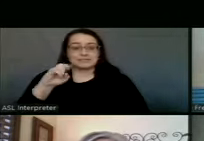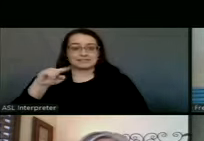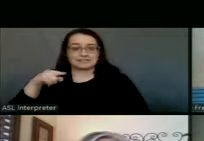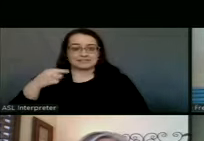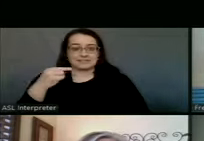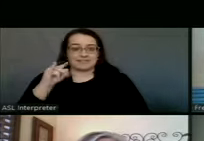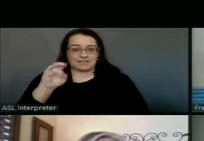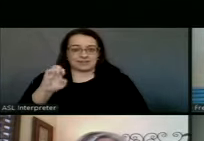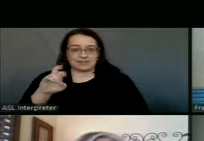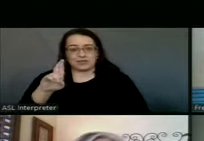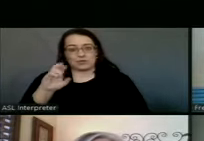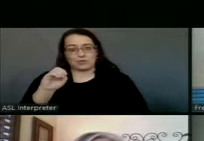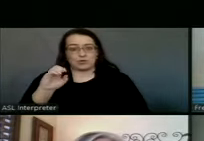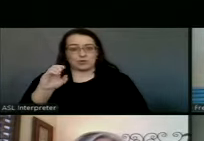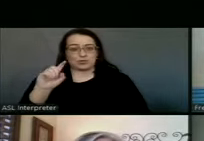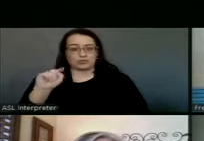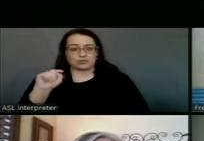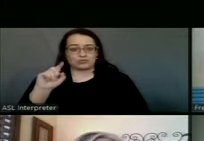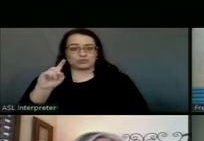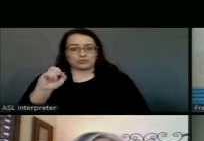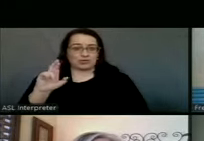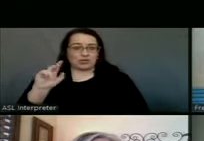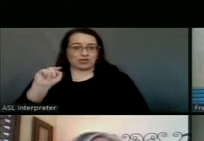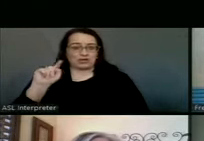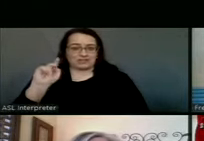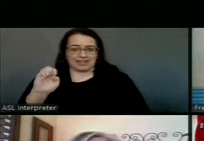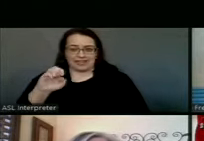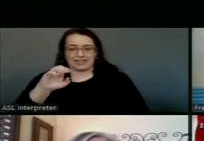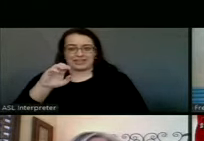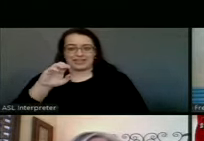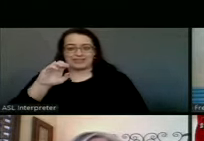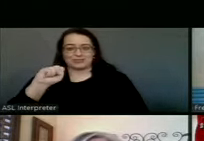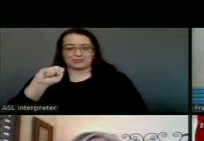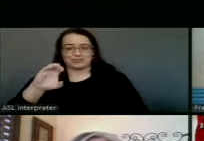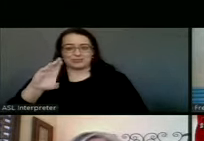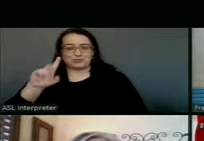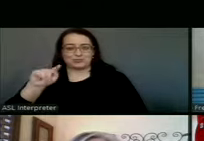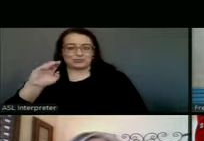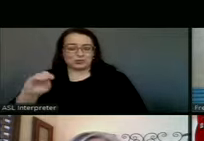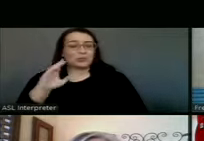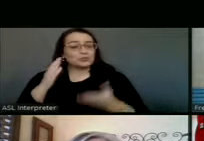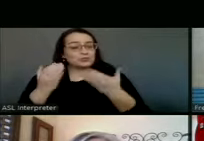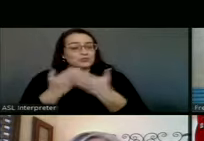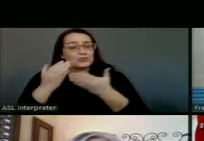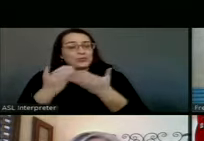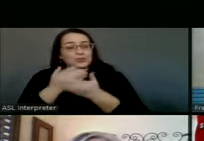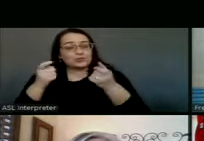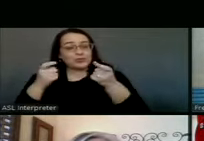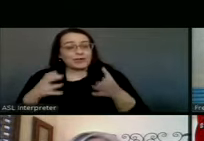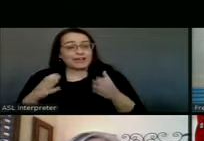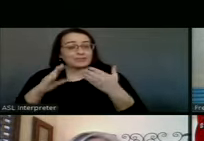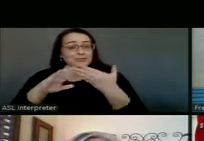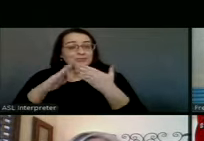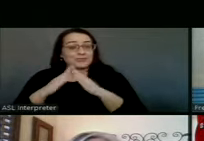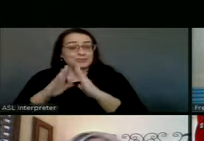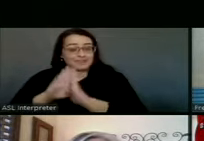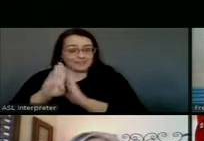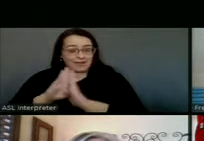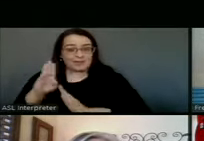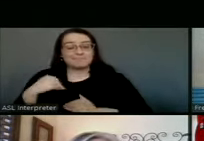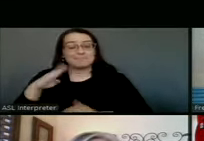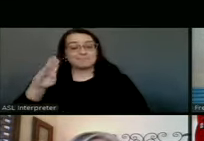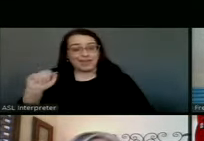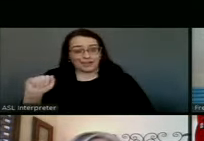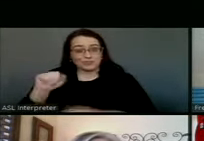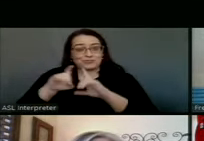Rodarte-Shuto. She is the new Assistant Director of Community Development. She's got a Bachelor's